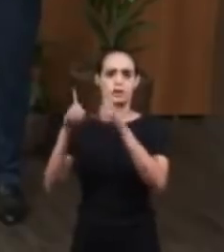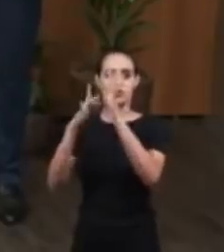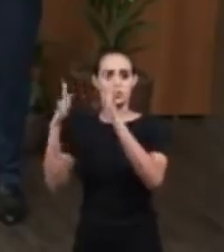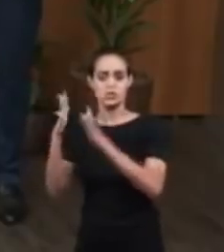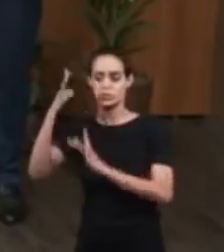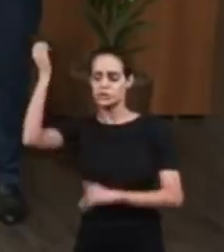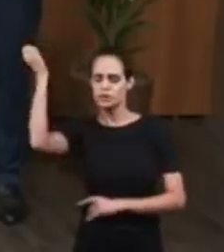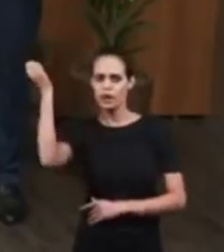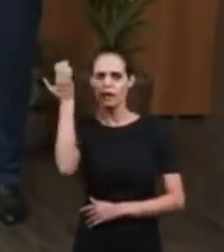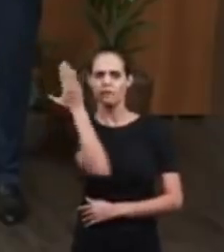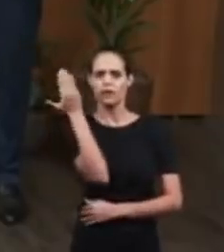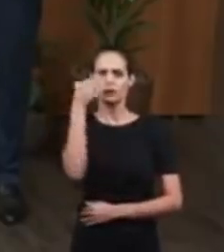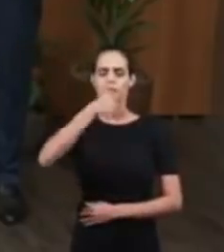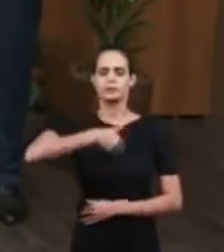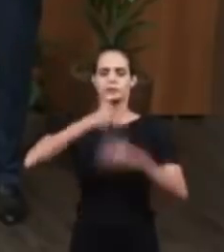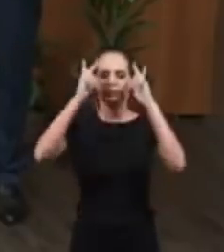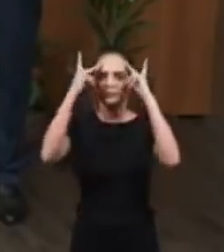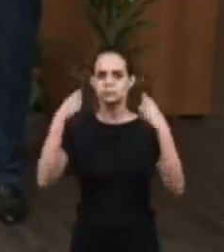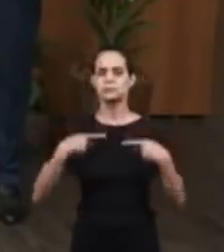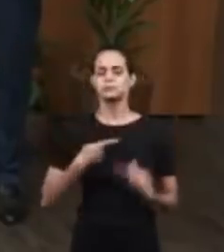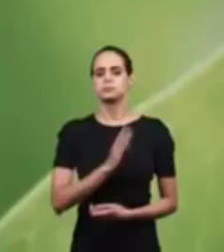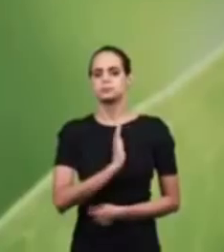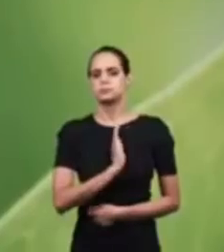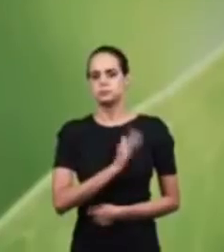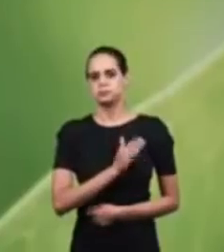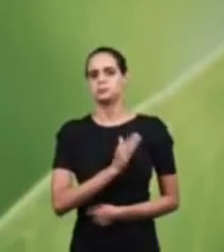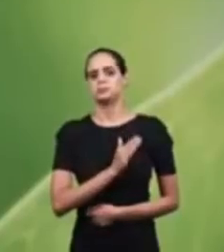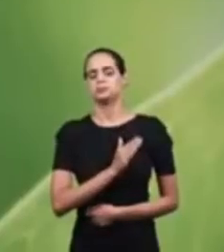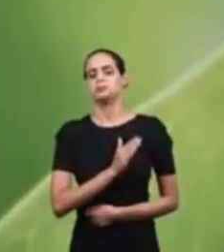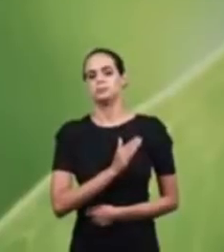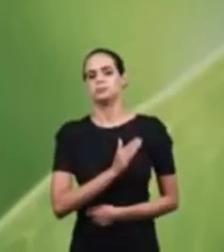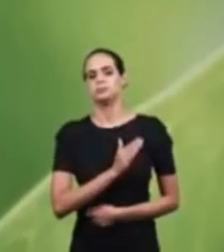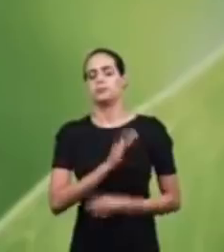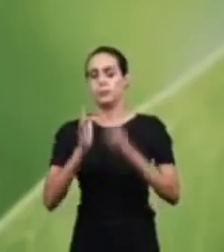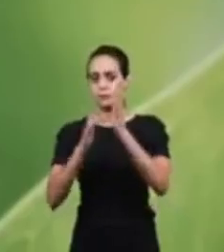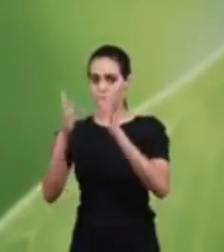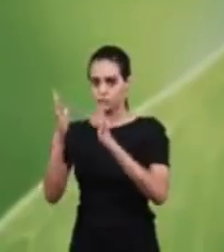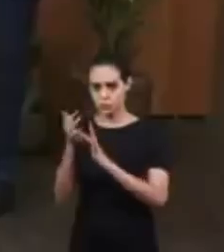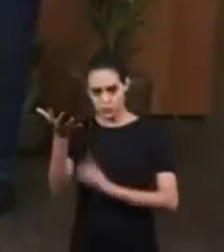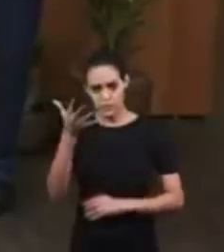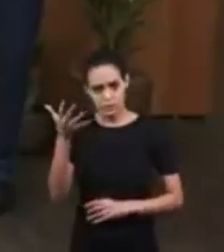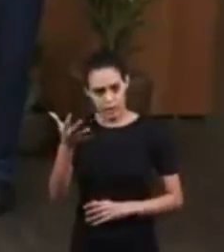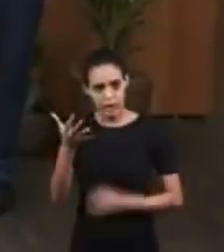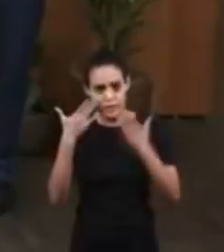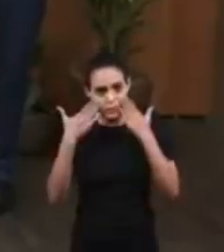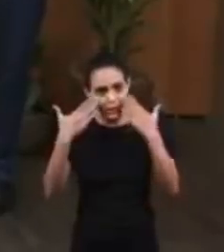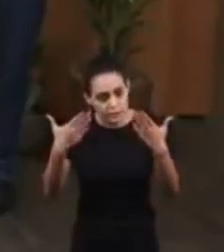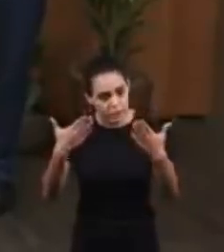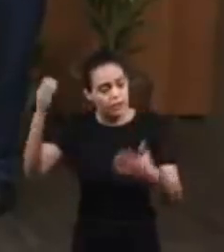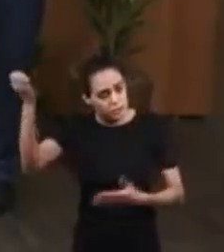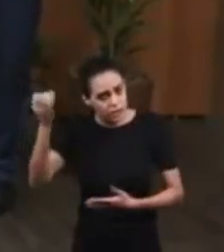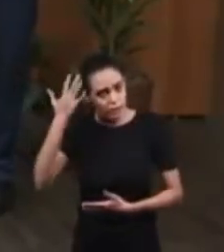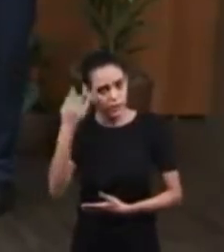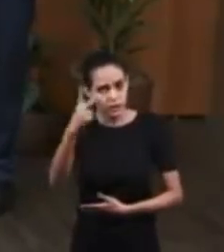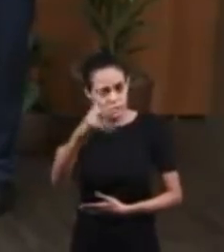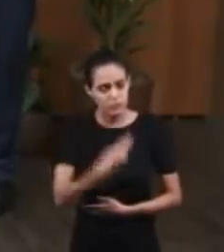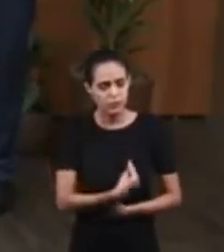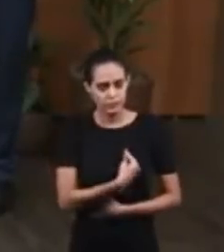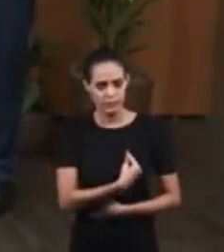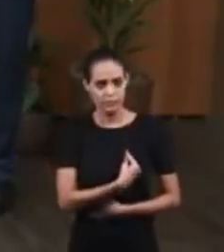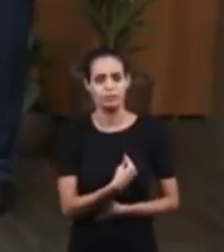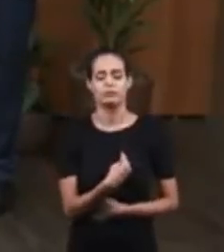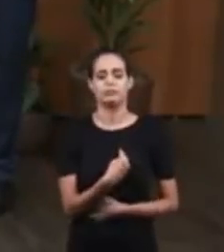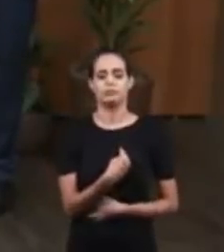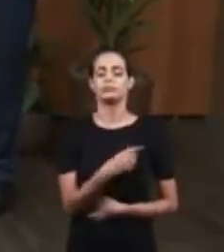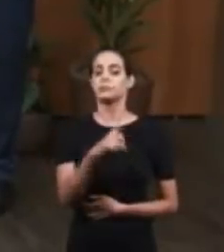to men. Of how he wants to reveal himself to men. There was a man in the past,